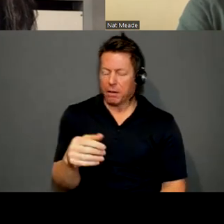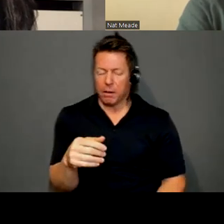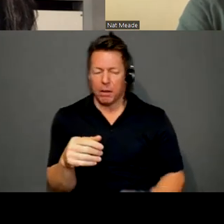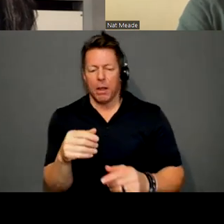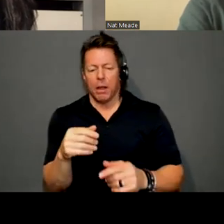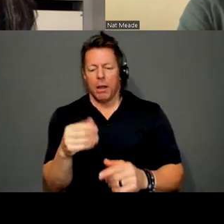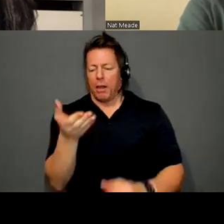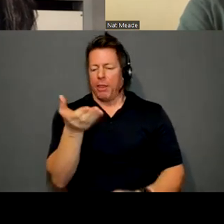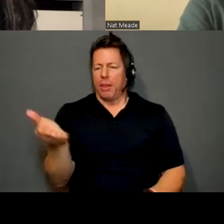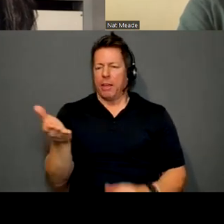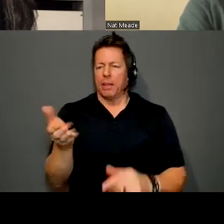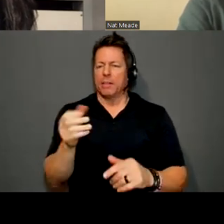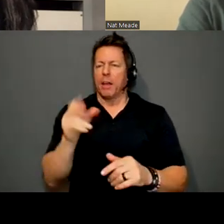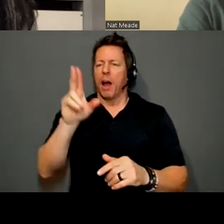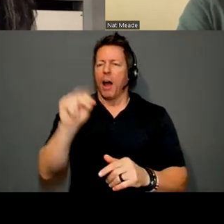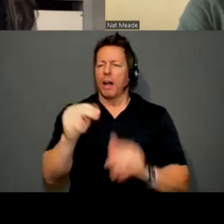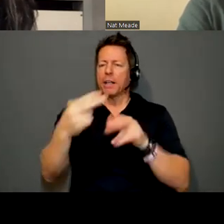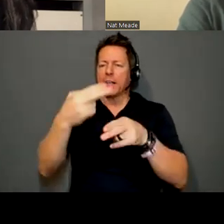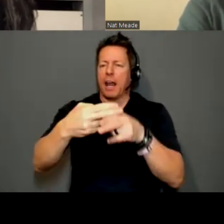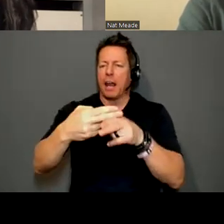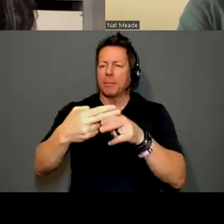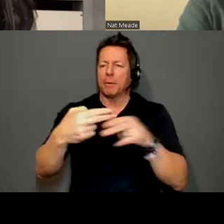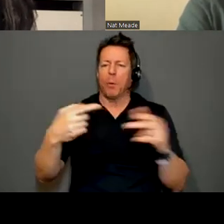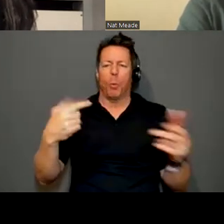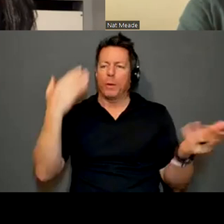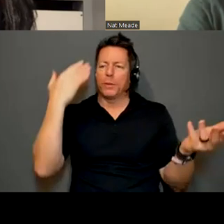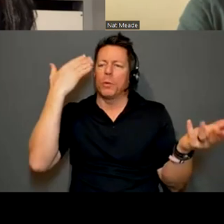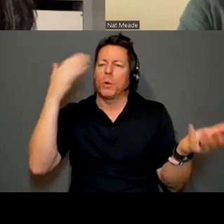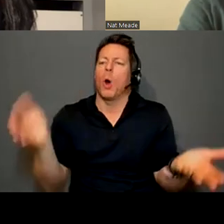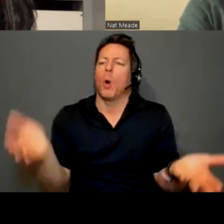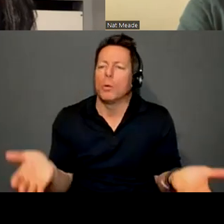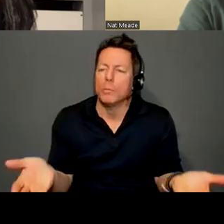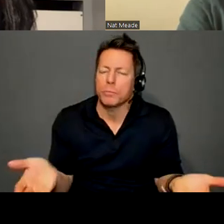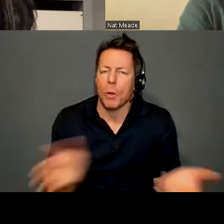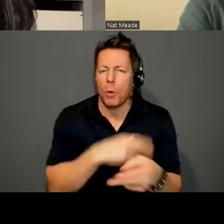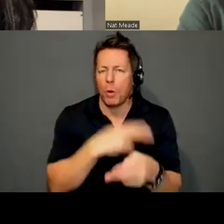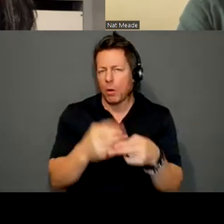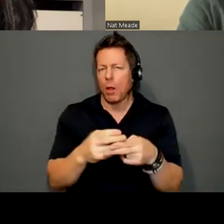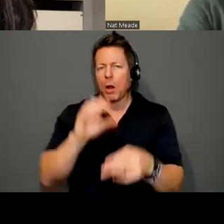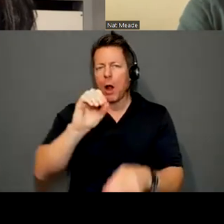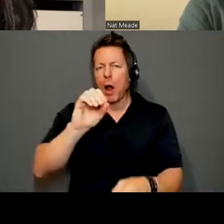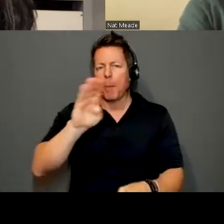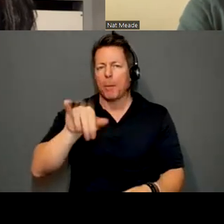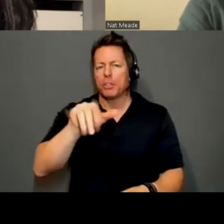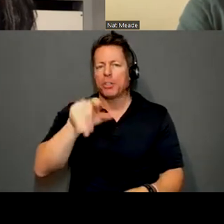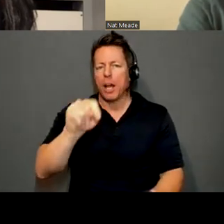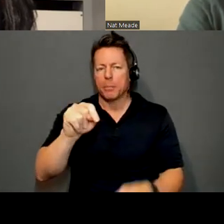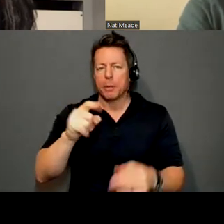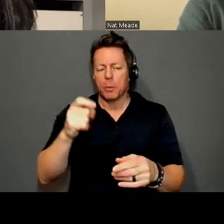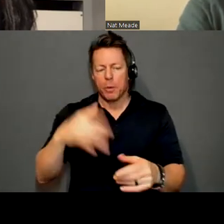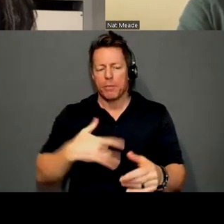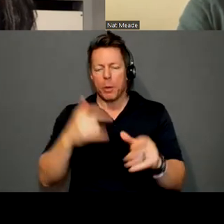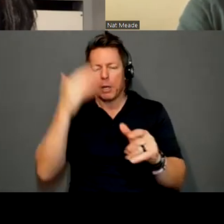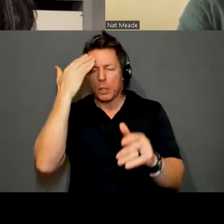thing isn't unnamed. It's something that we don't know. So, we'll call an object an object because we feel we know it. can